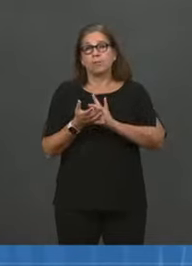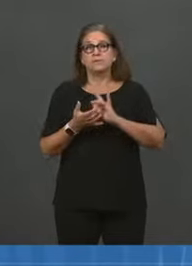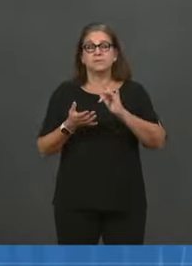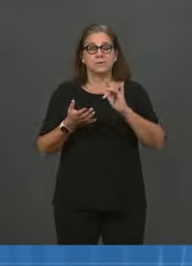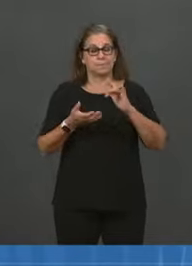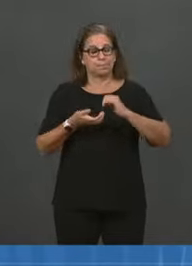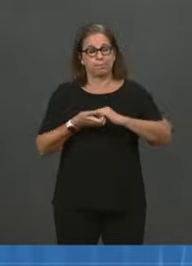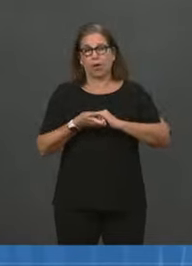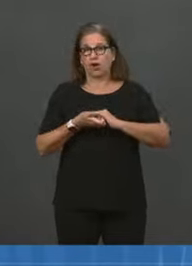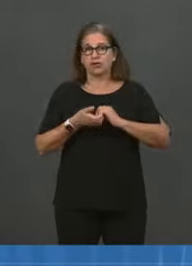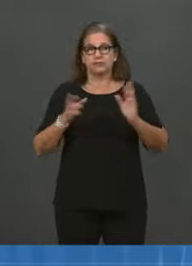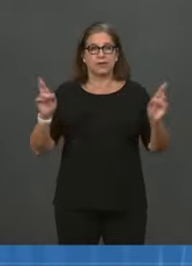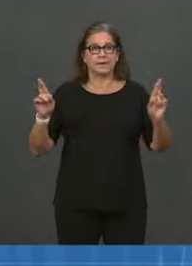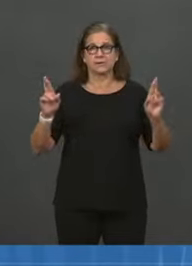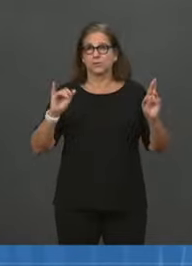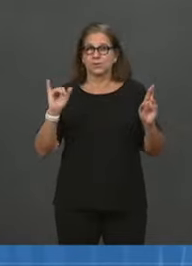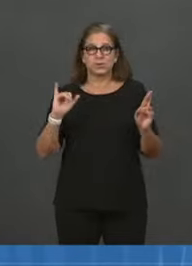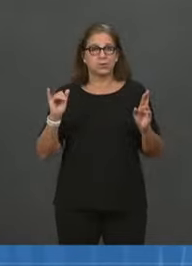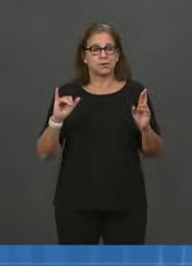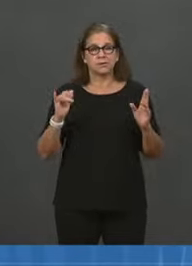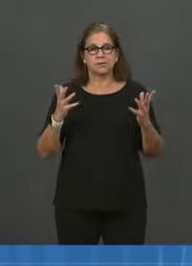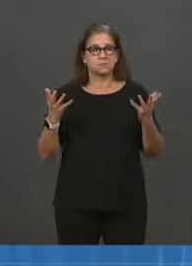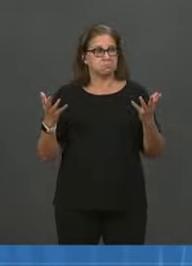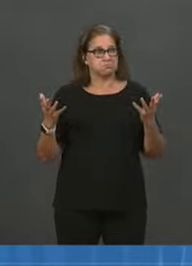plans are in place to handle the increased volume.